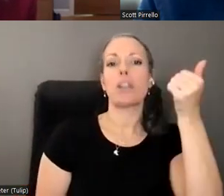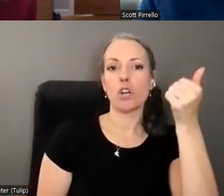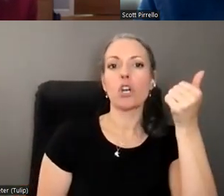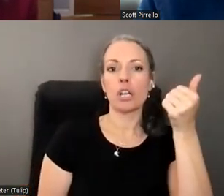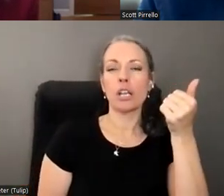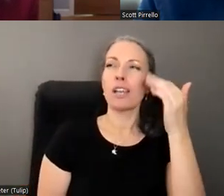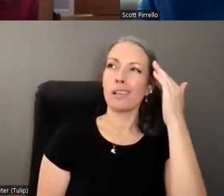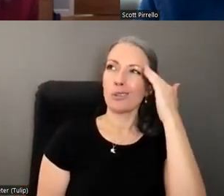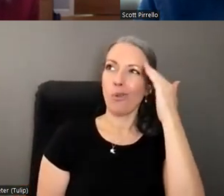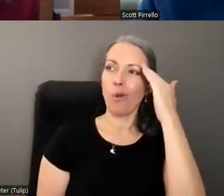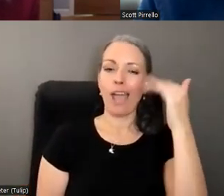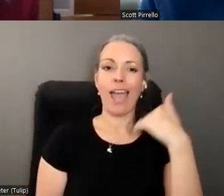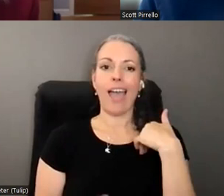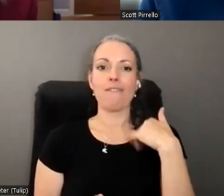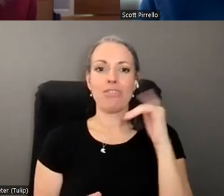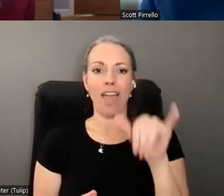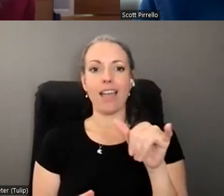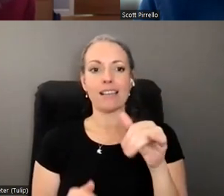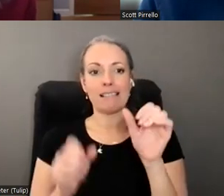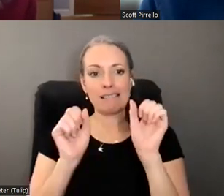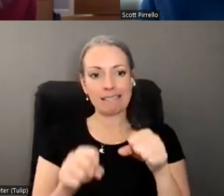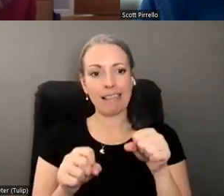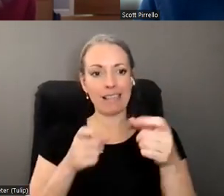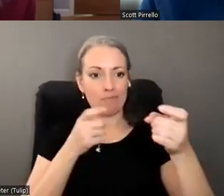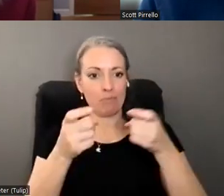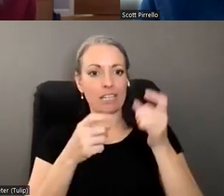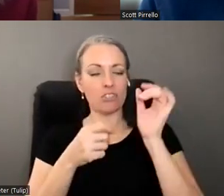equipped to handle any wealth management needs that Victor might have.